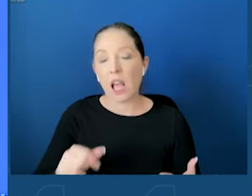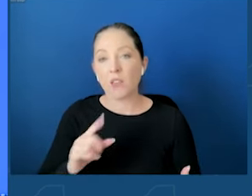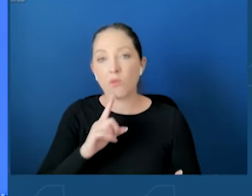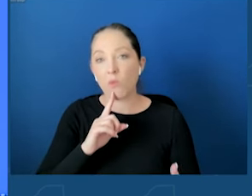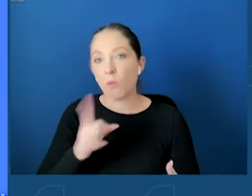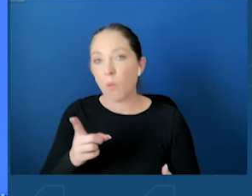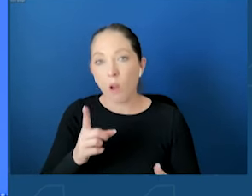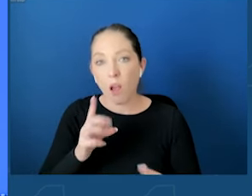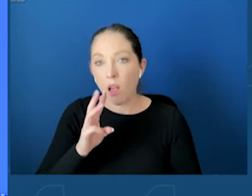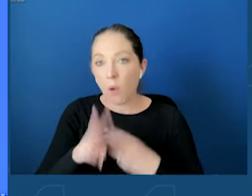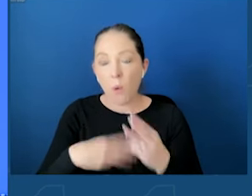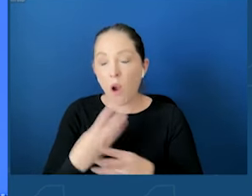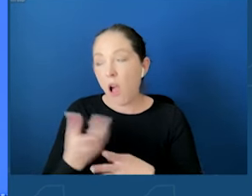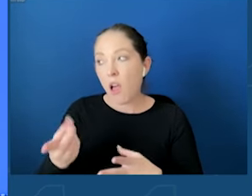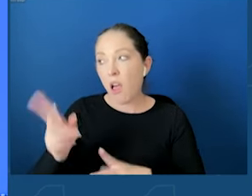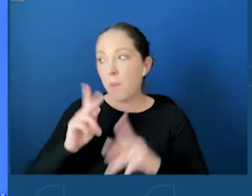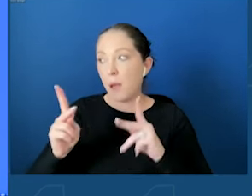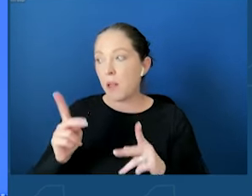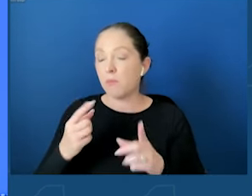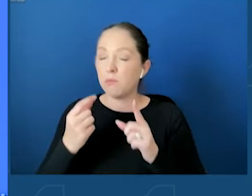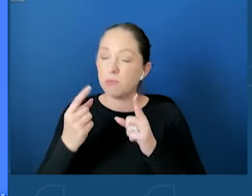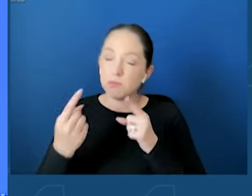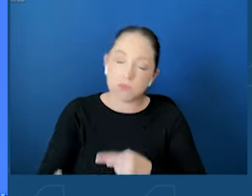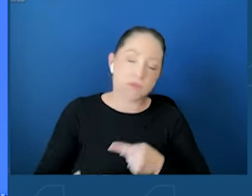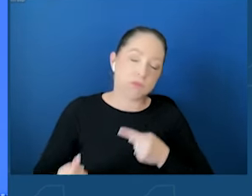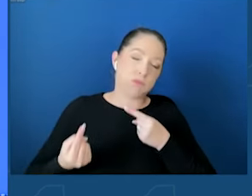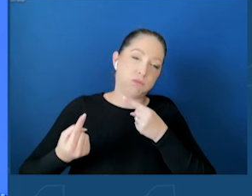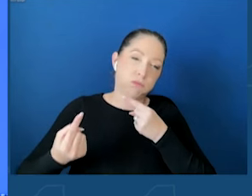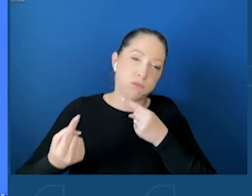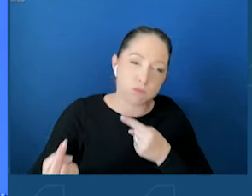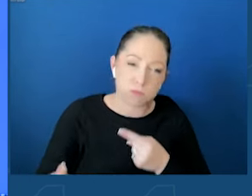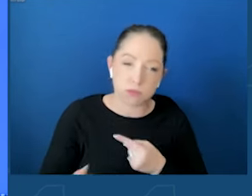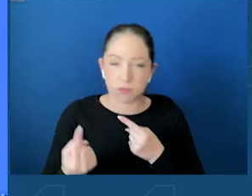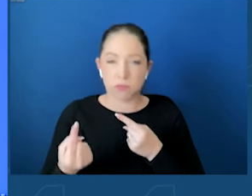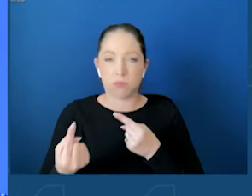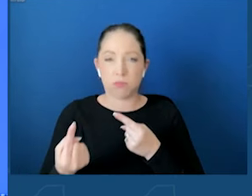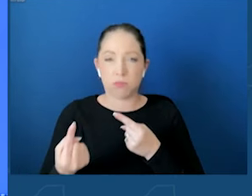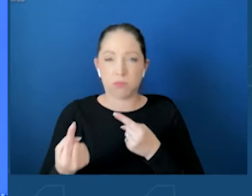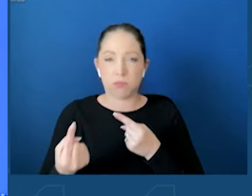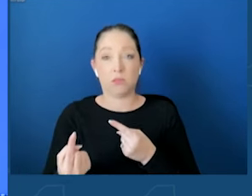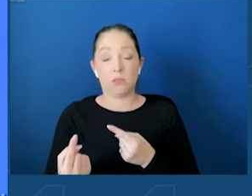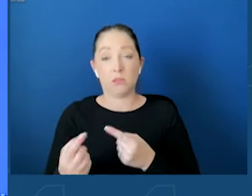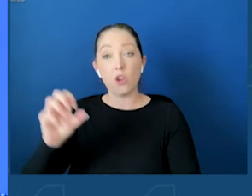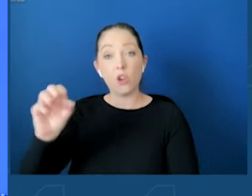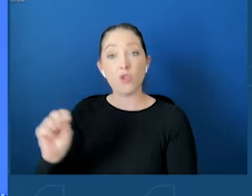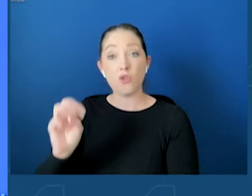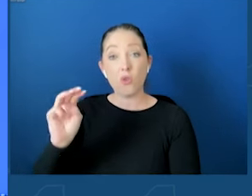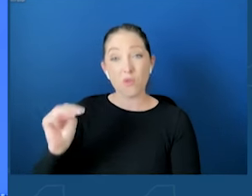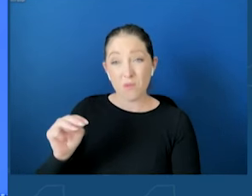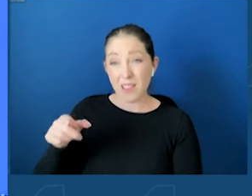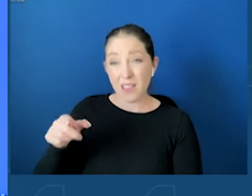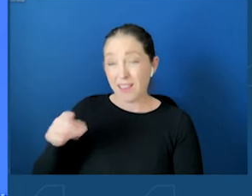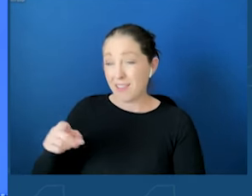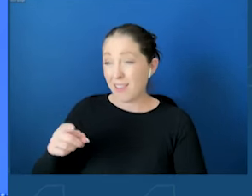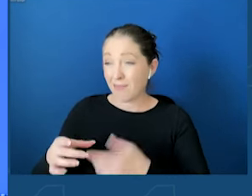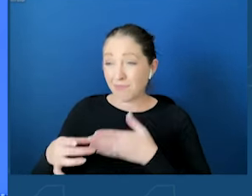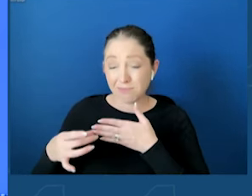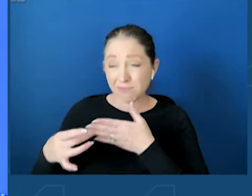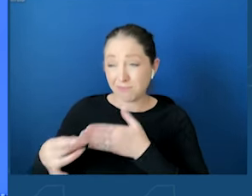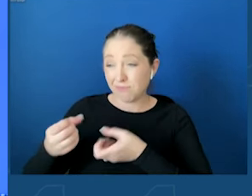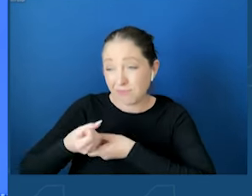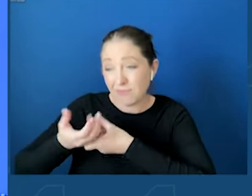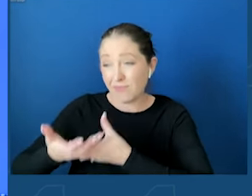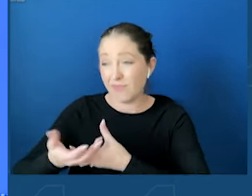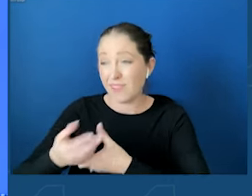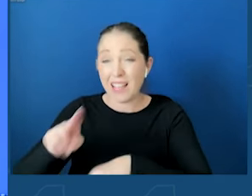with today. Social media is fueling a national youth mental health crisis. And we